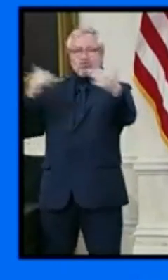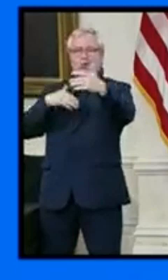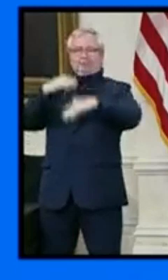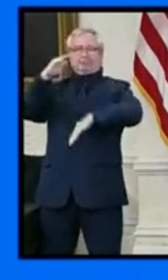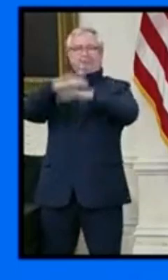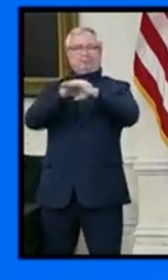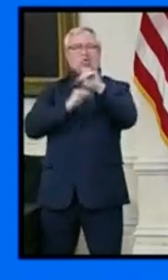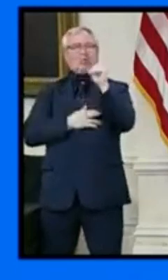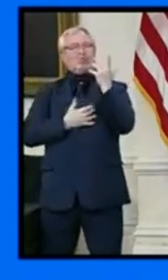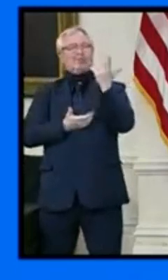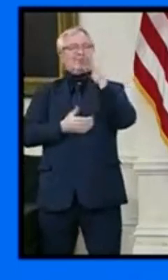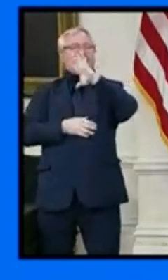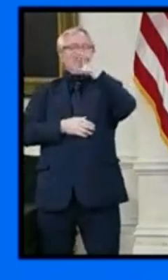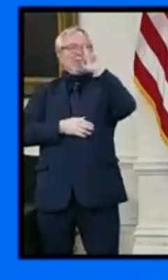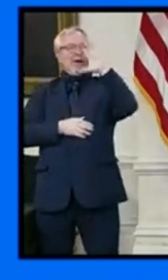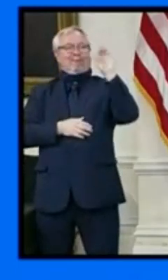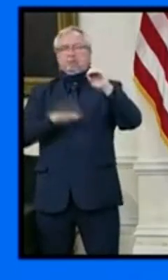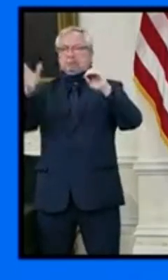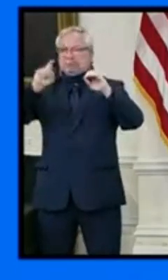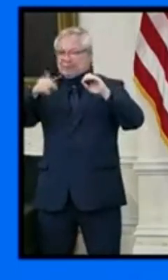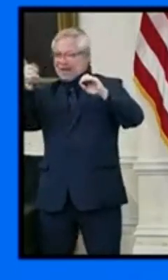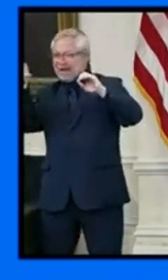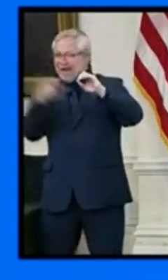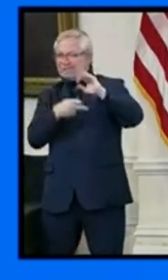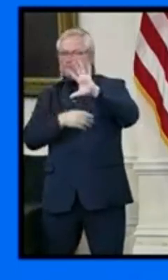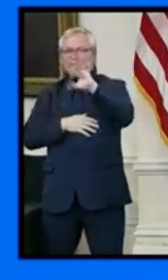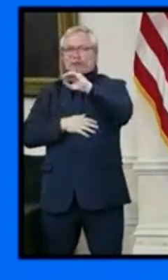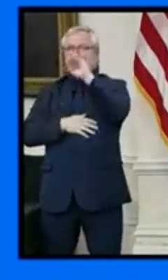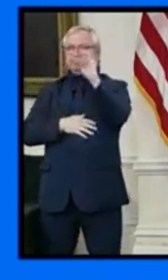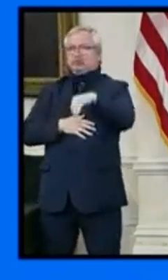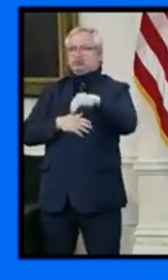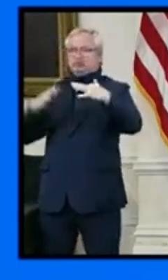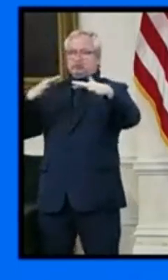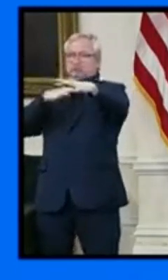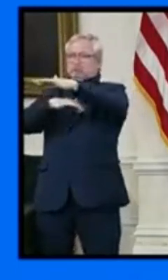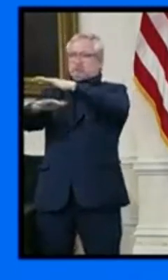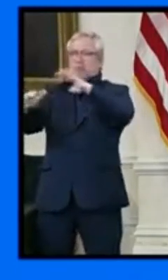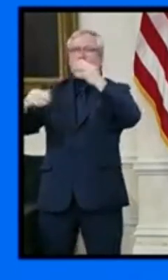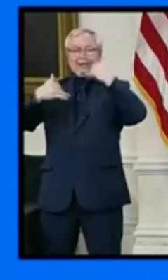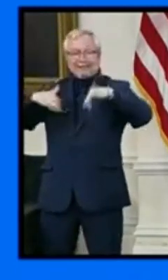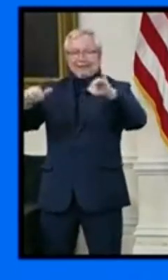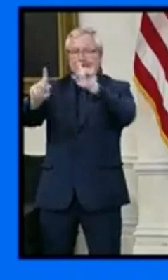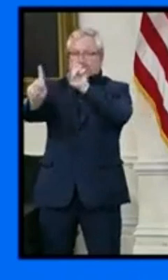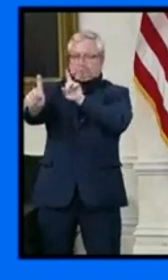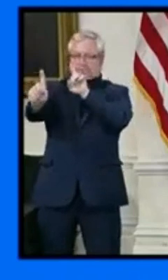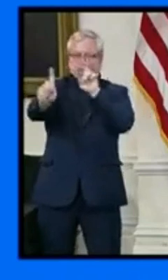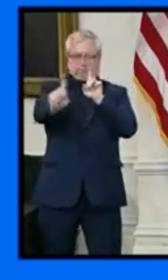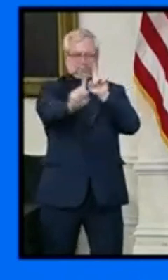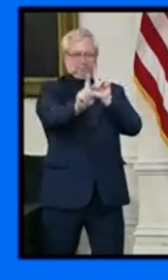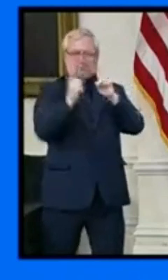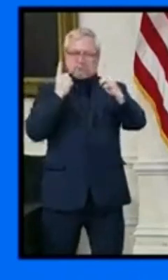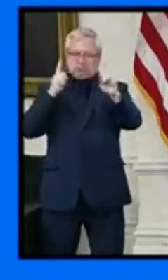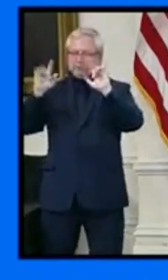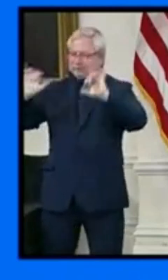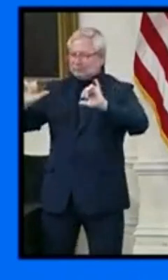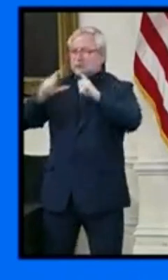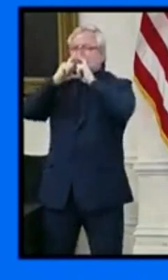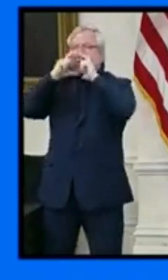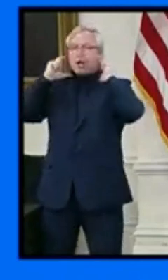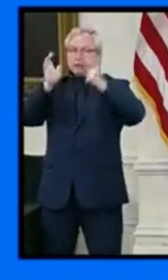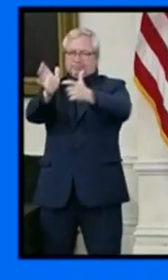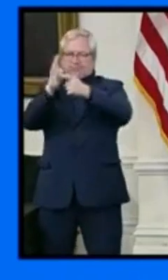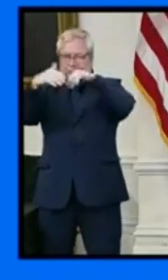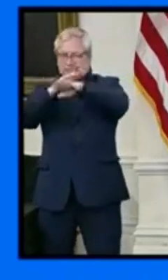distancing, masking, and other safety precautions, while continuing to strongly encourage